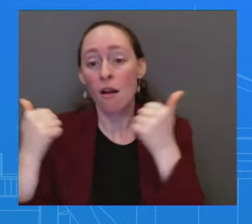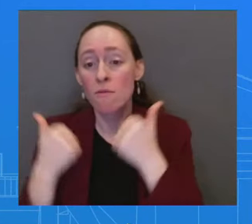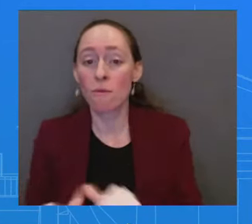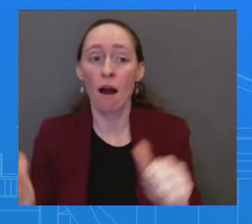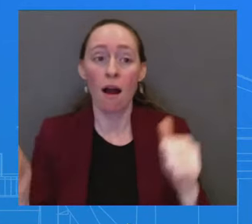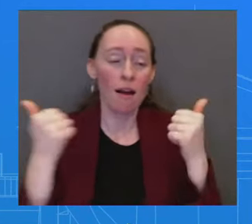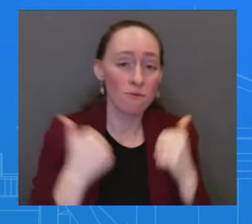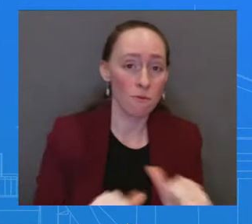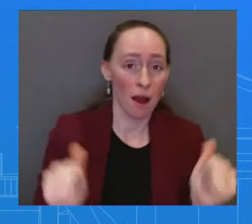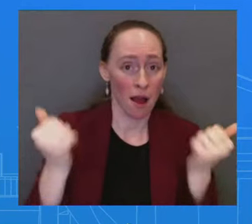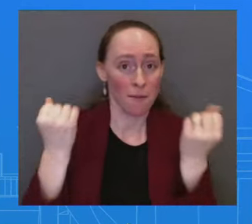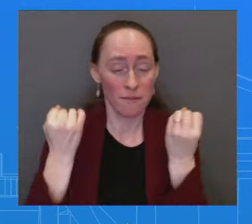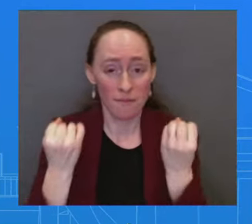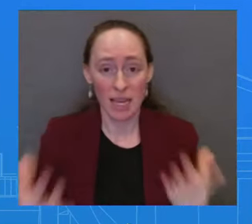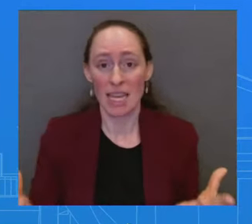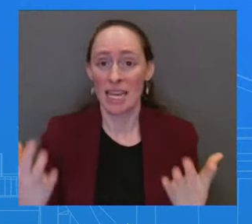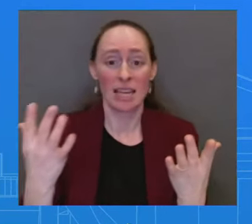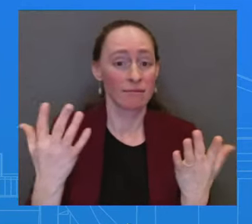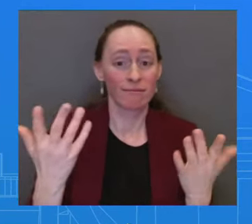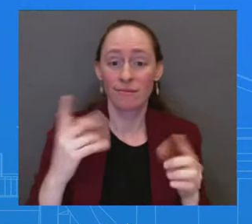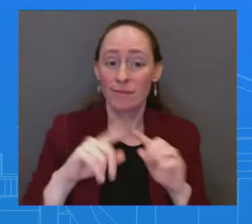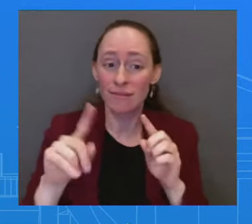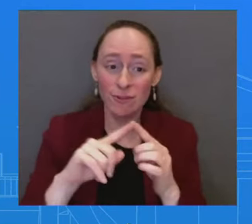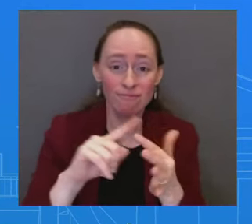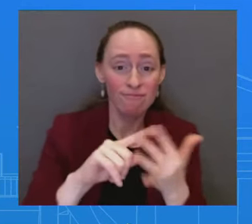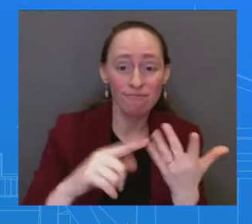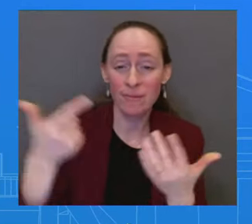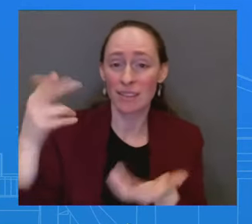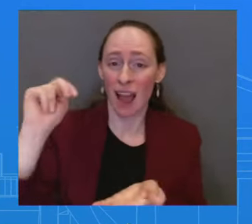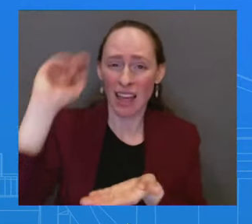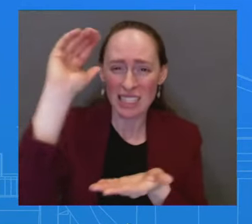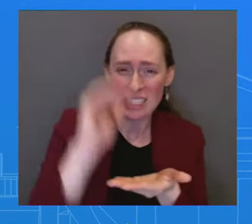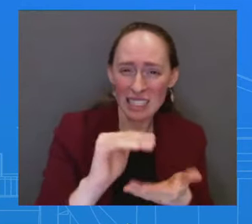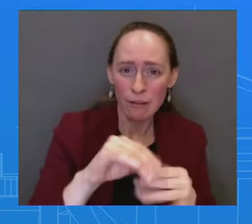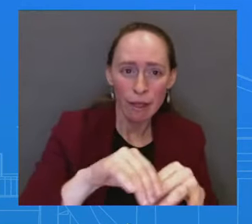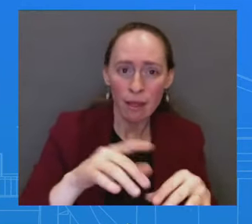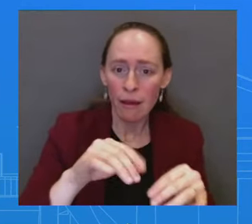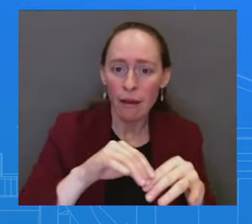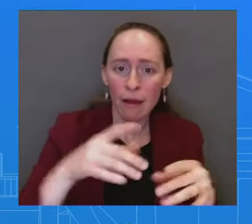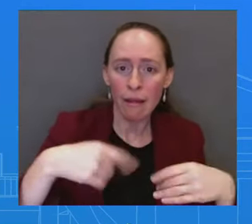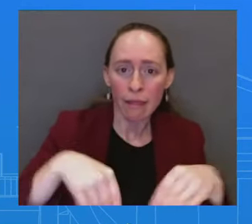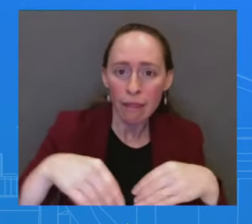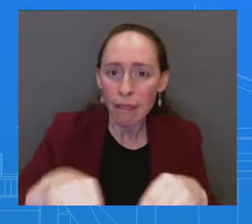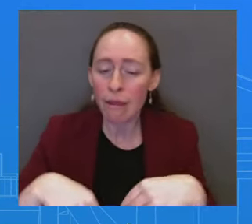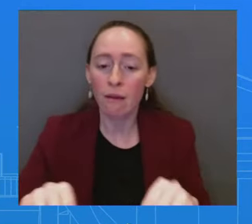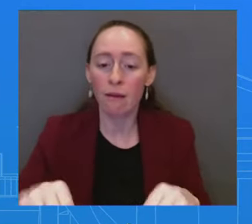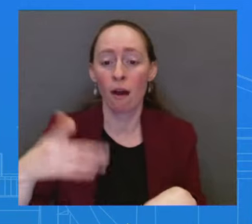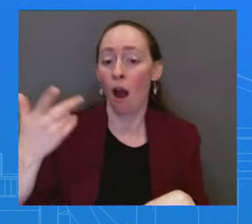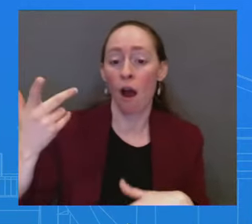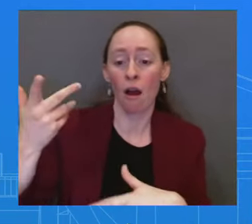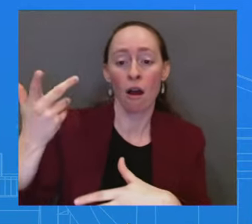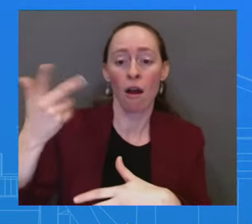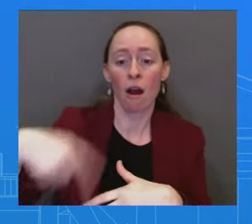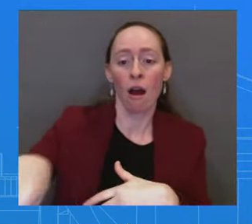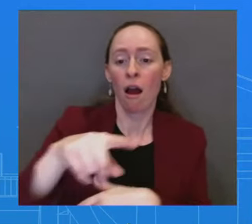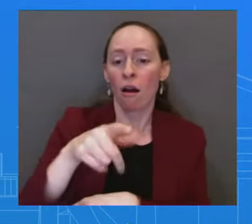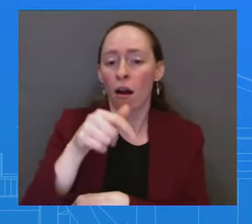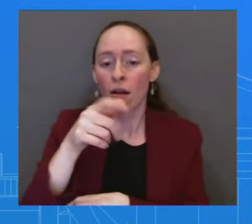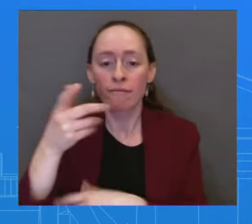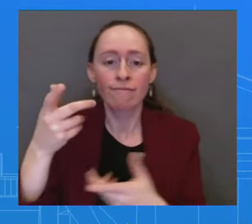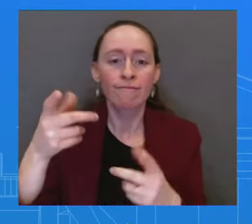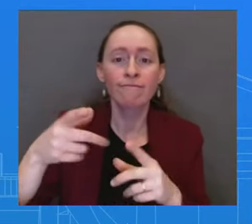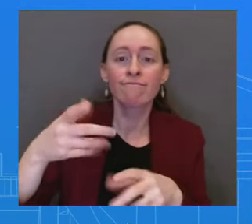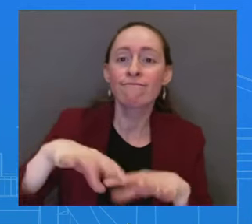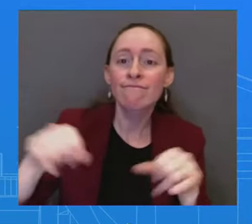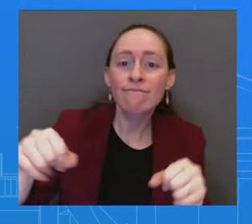by cracking down on gun trafficking, stolen firearms, and enhancing background checks to stop sales to those in crisis, and all